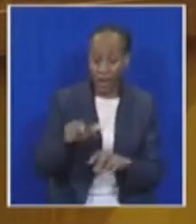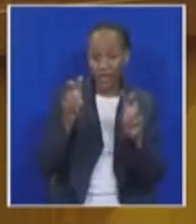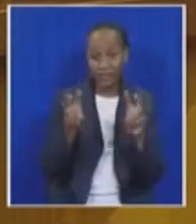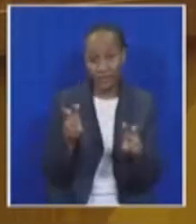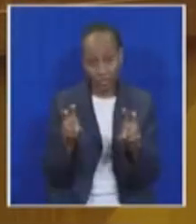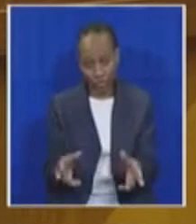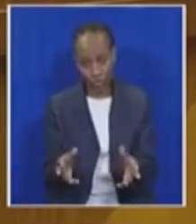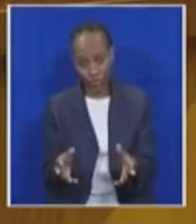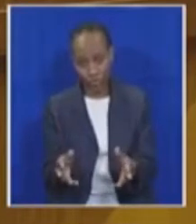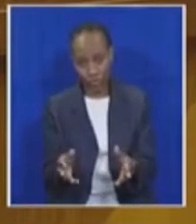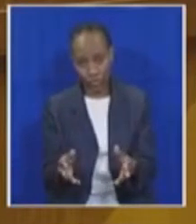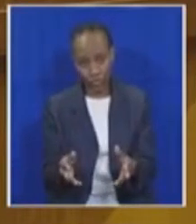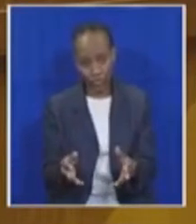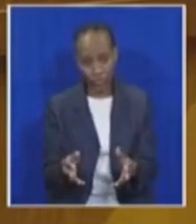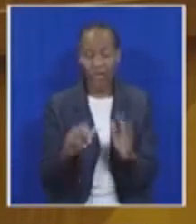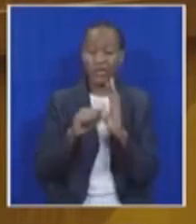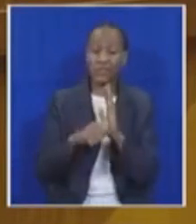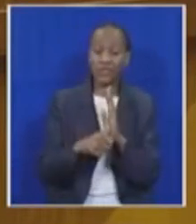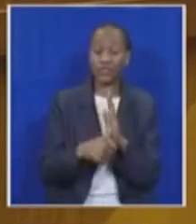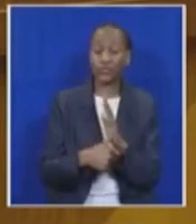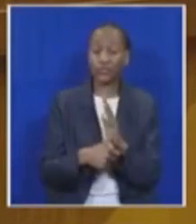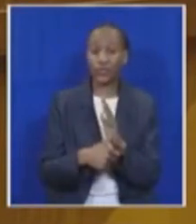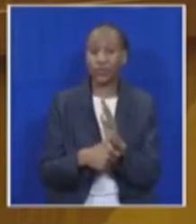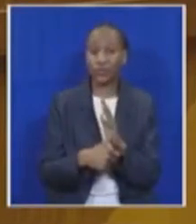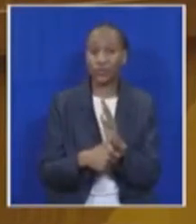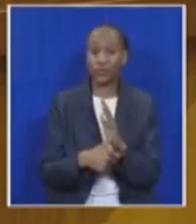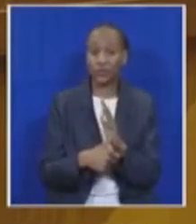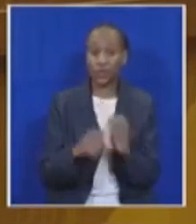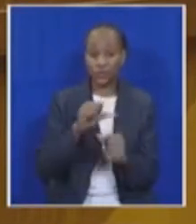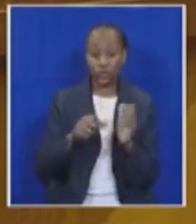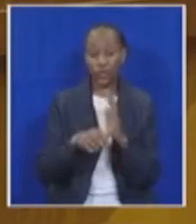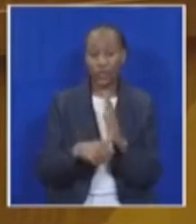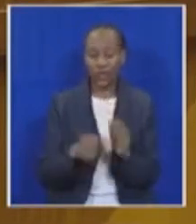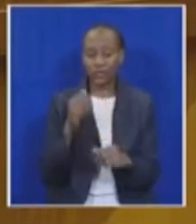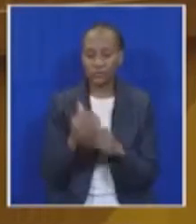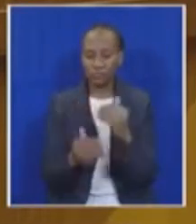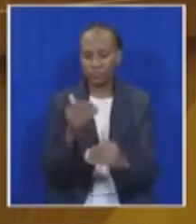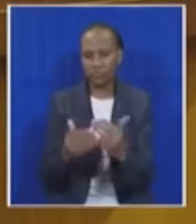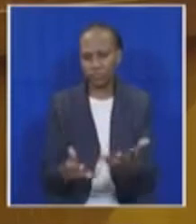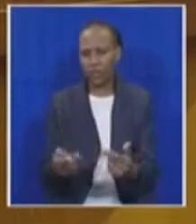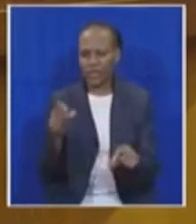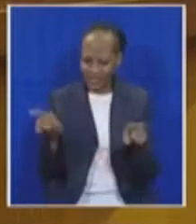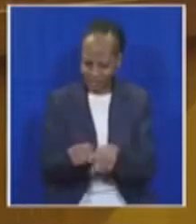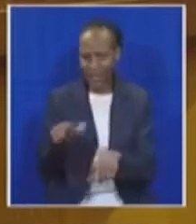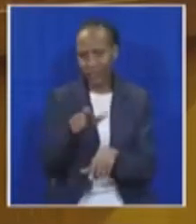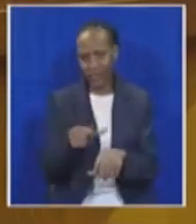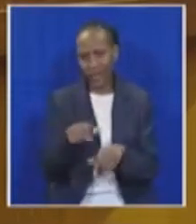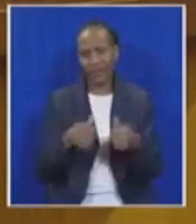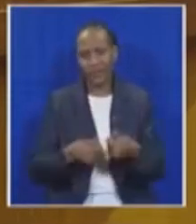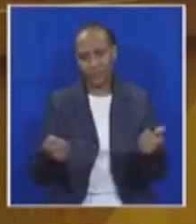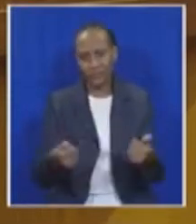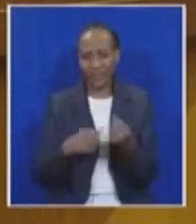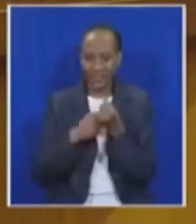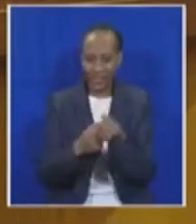poor and dependent on state social grants for survival, even many years after land restitution. Inadequate post-settlement support,